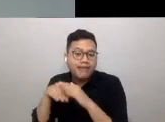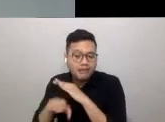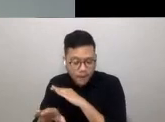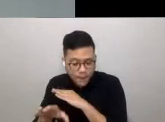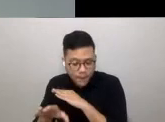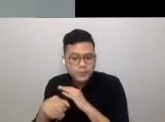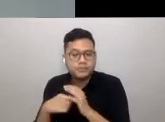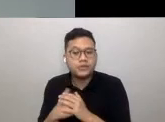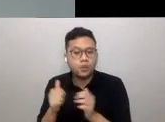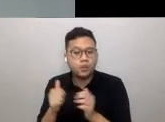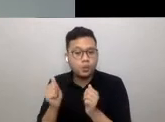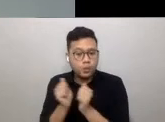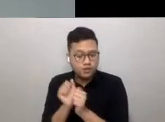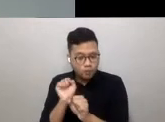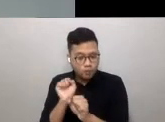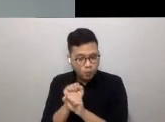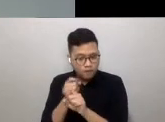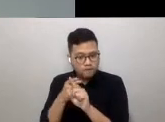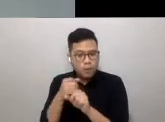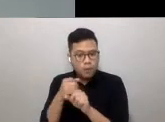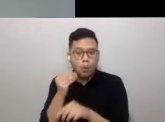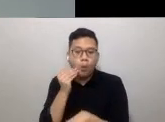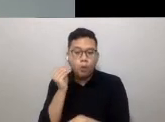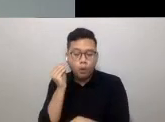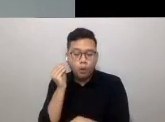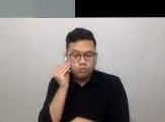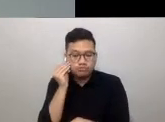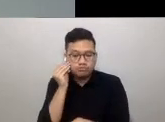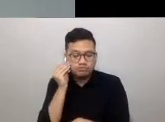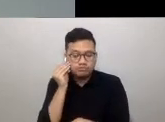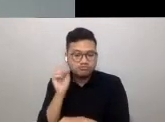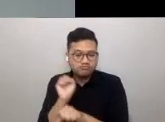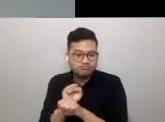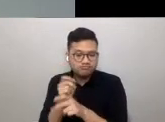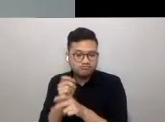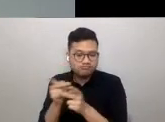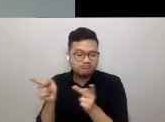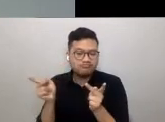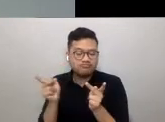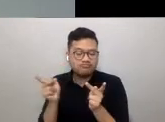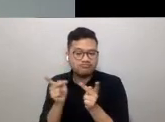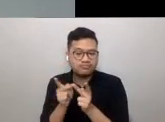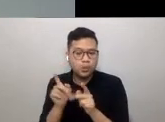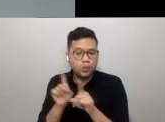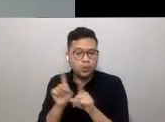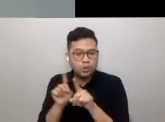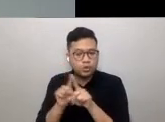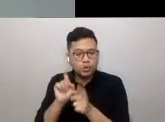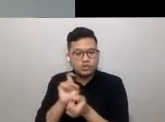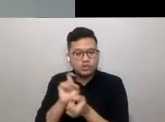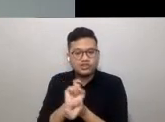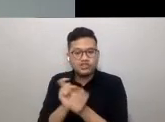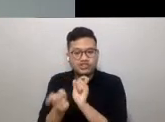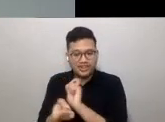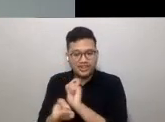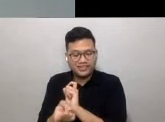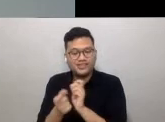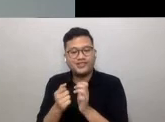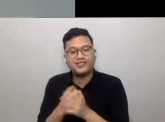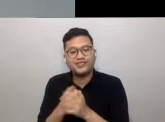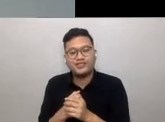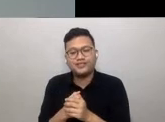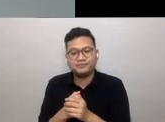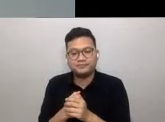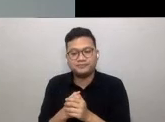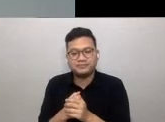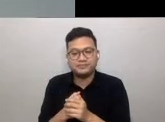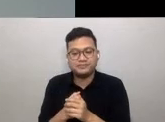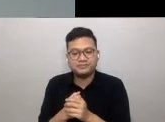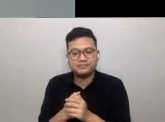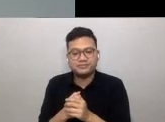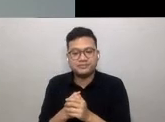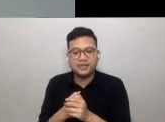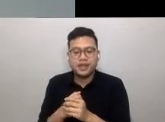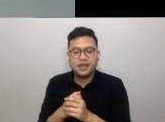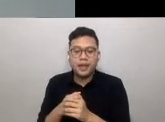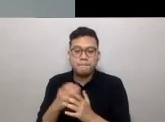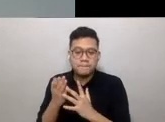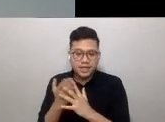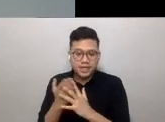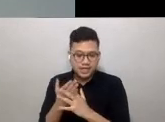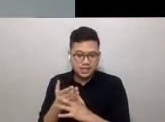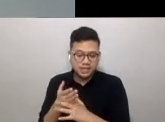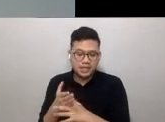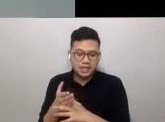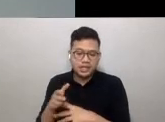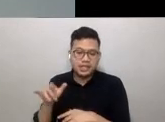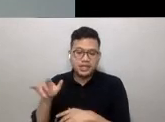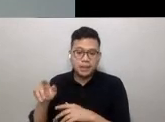With work from home, the workplace vibe may have also changed and runs the risk of becoming polarised between those who